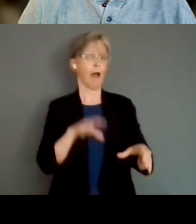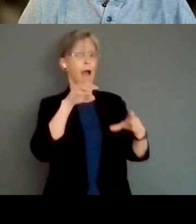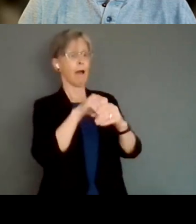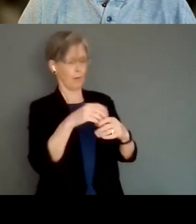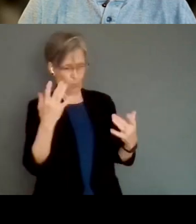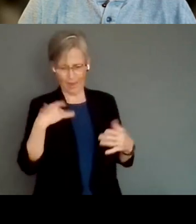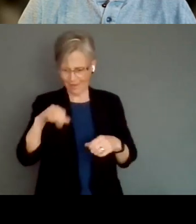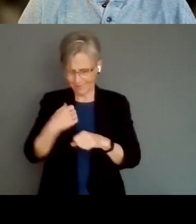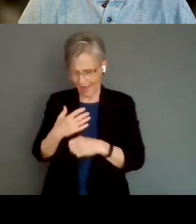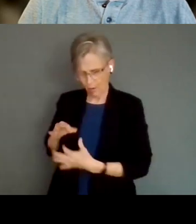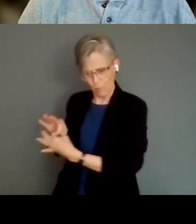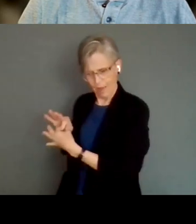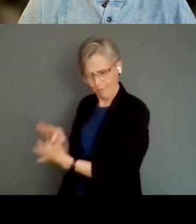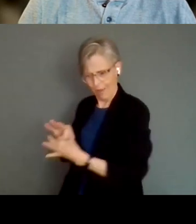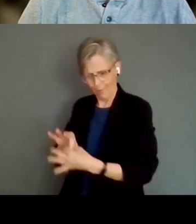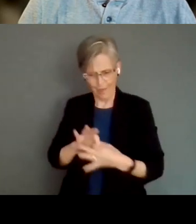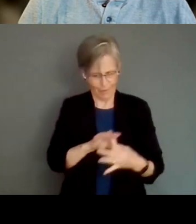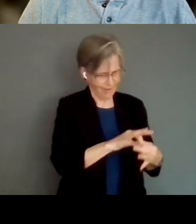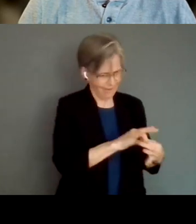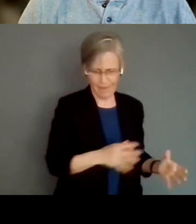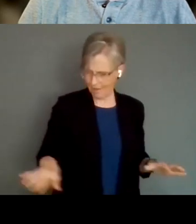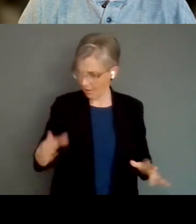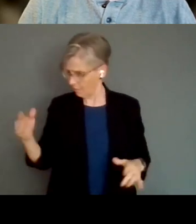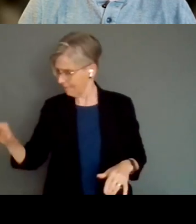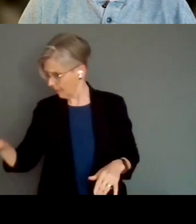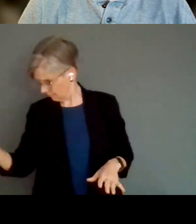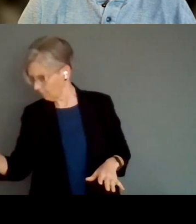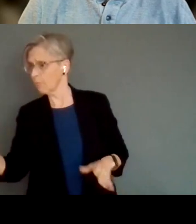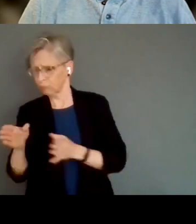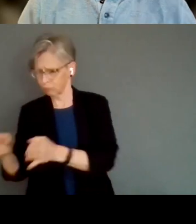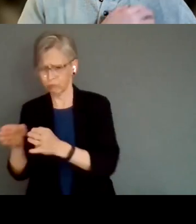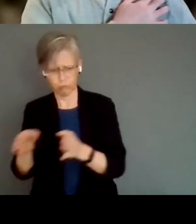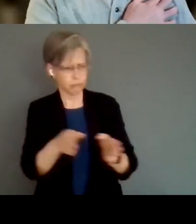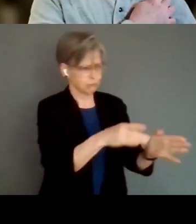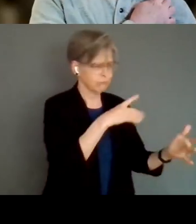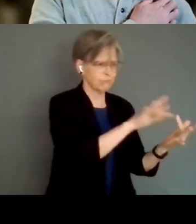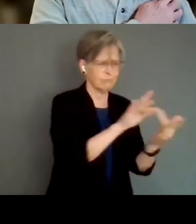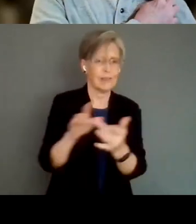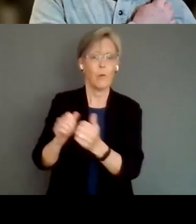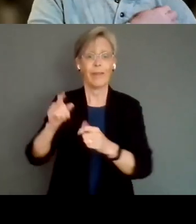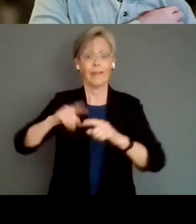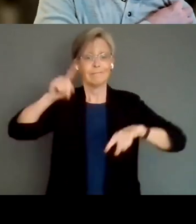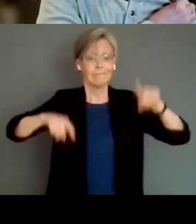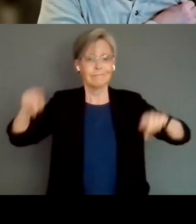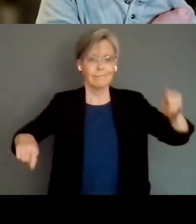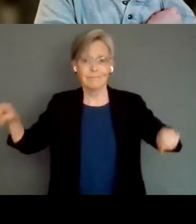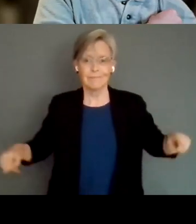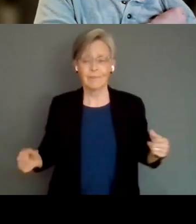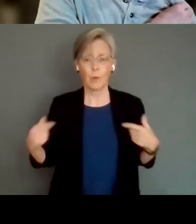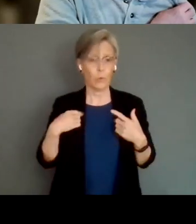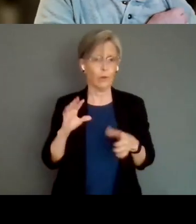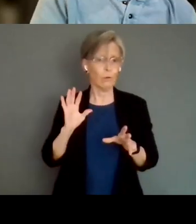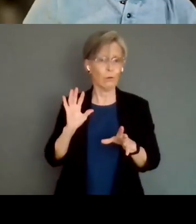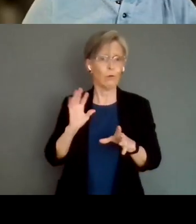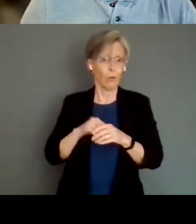had years of relationships with the community. And that's true. Like in the diversity world right now, we all know we're being included and